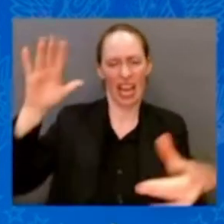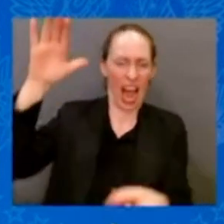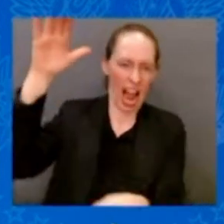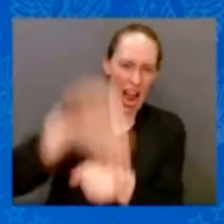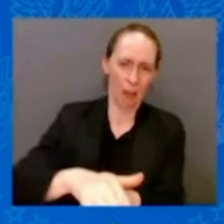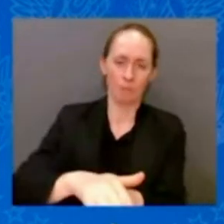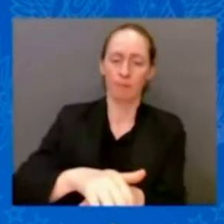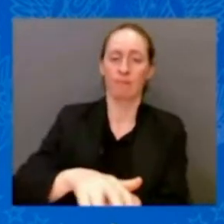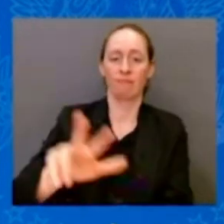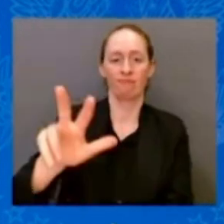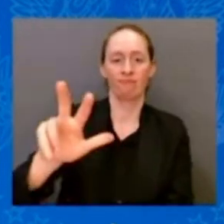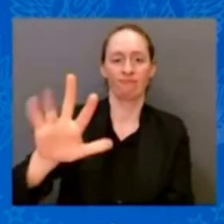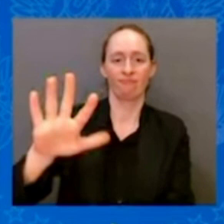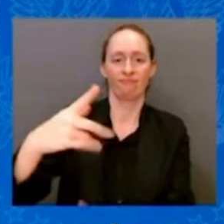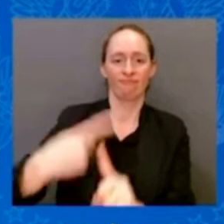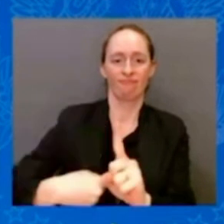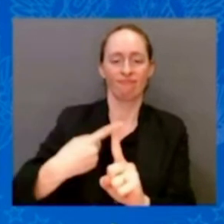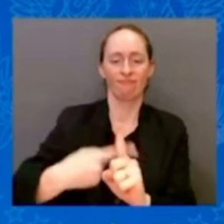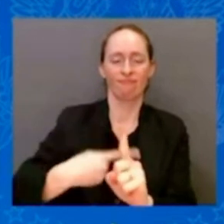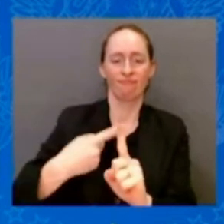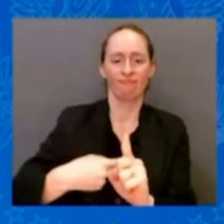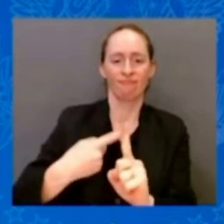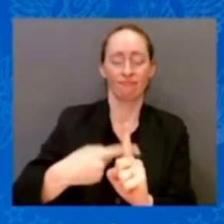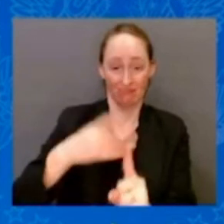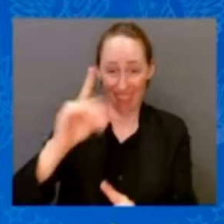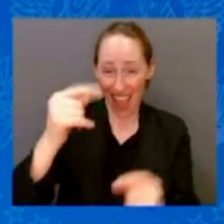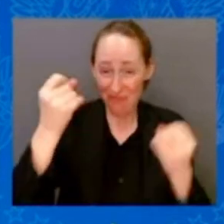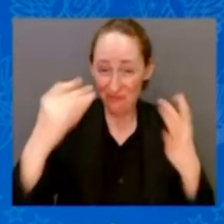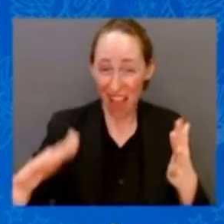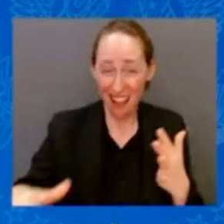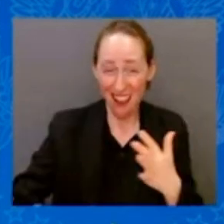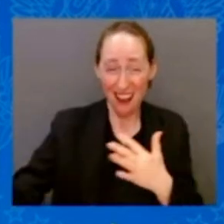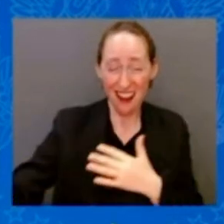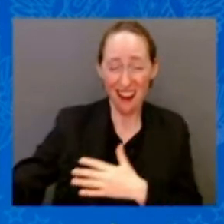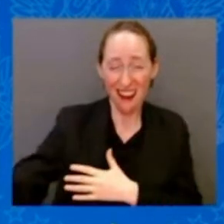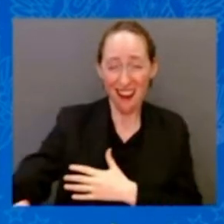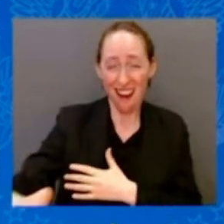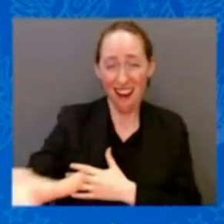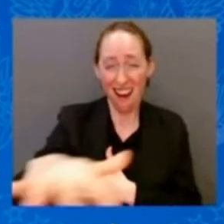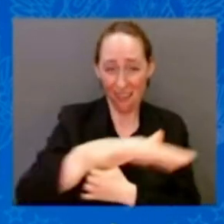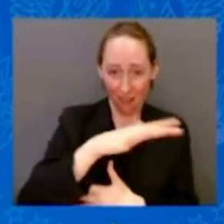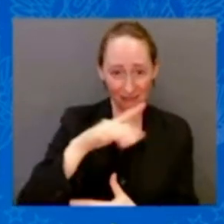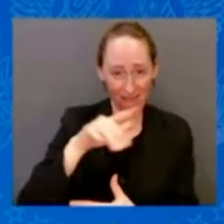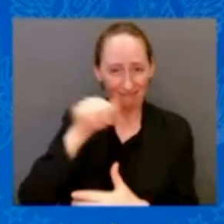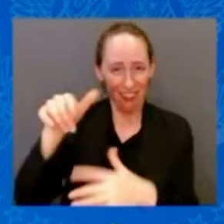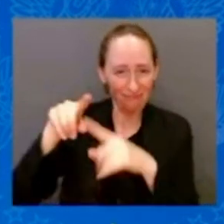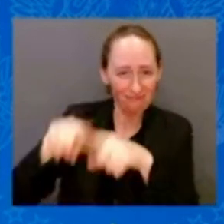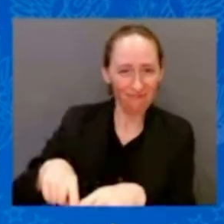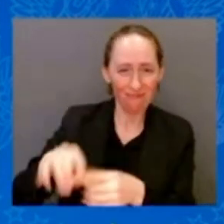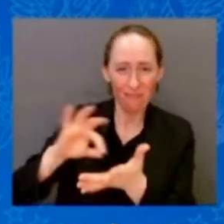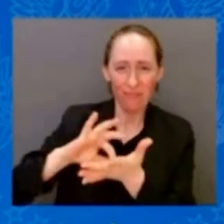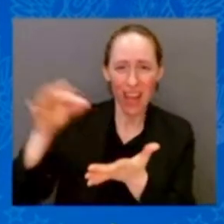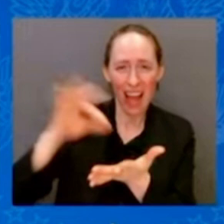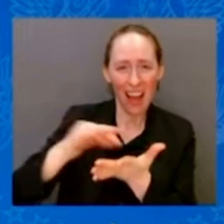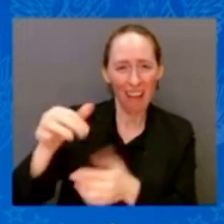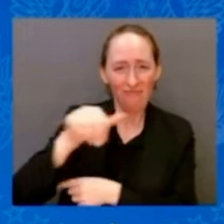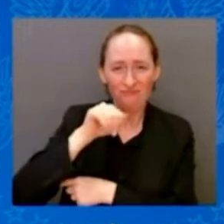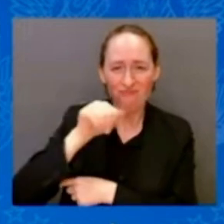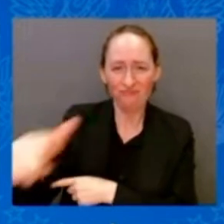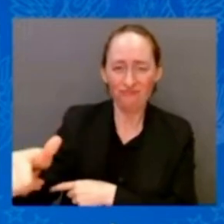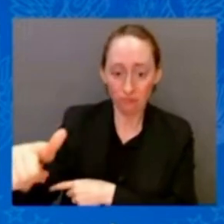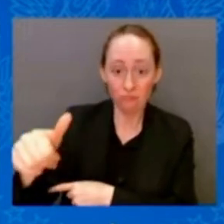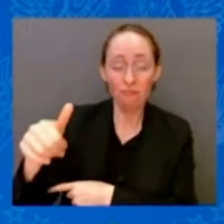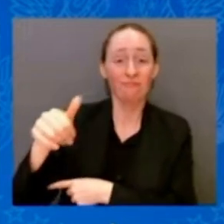Medicare — millions, millions — including 200,000 young people with type 1 diabetes that need this insulin to save their